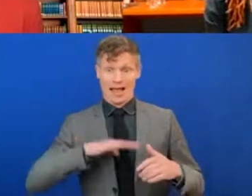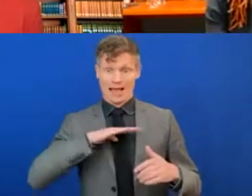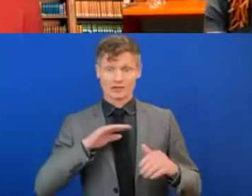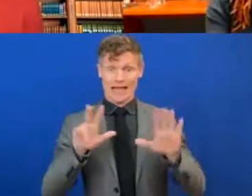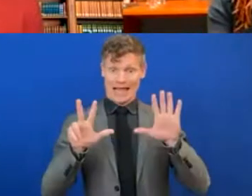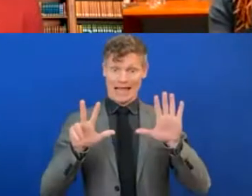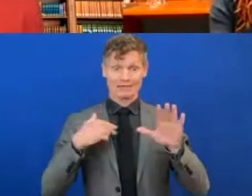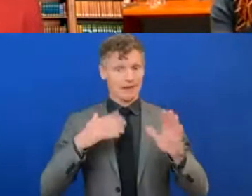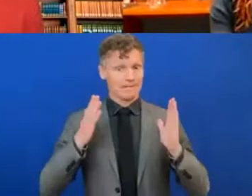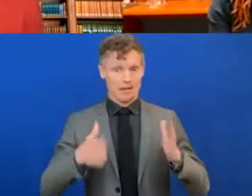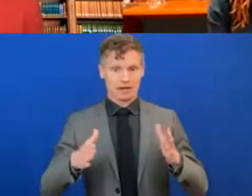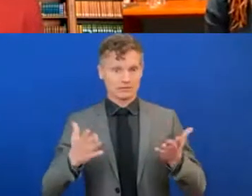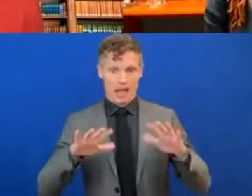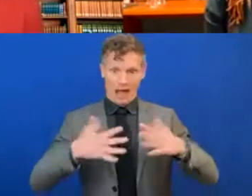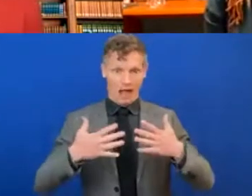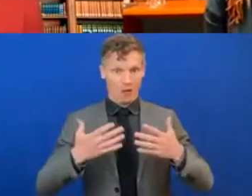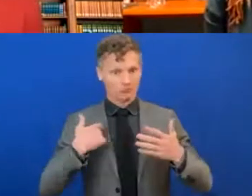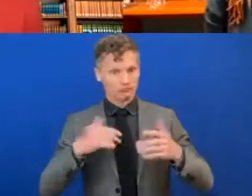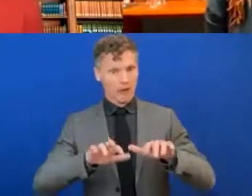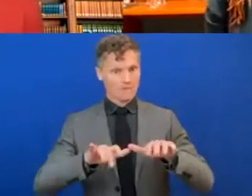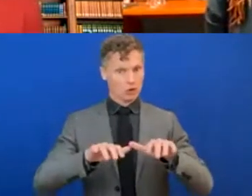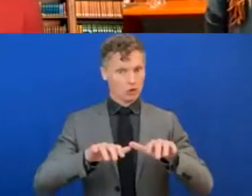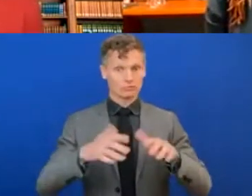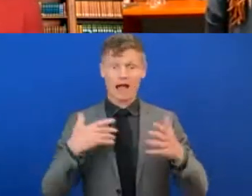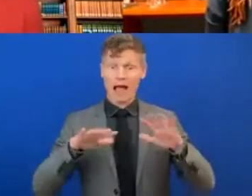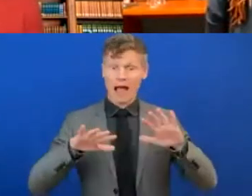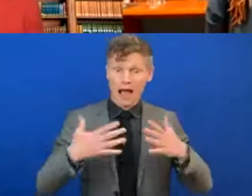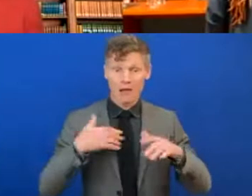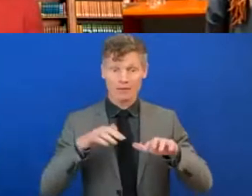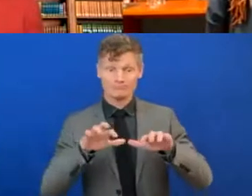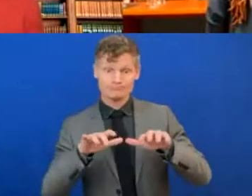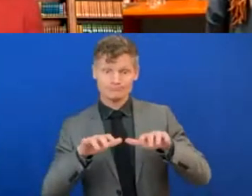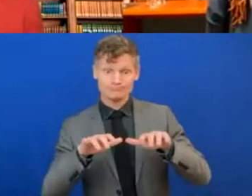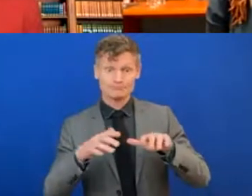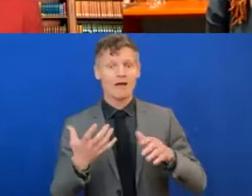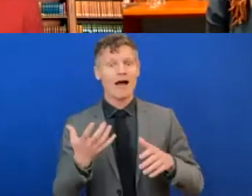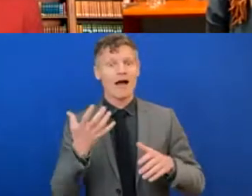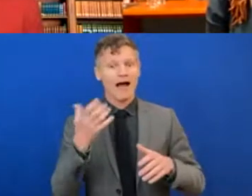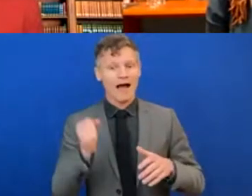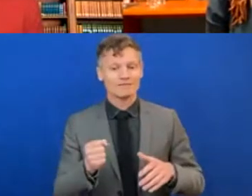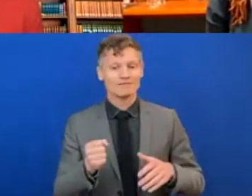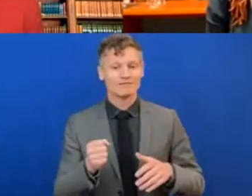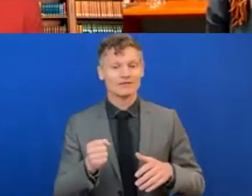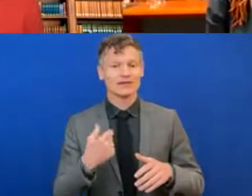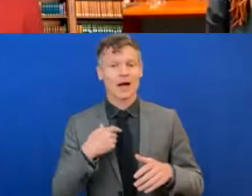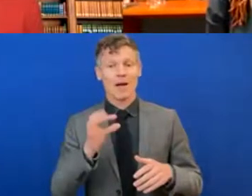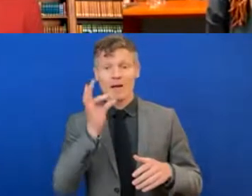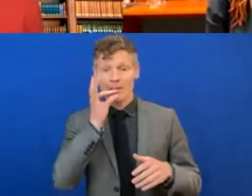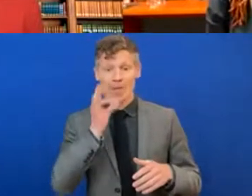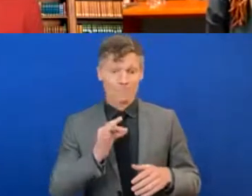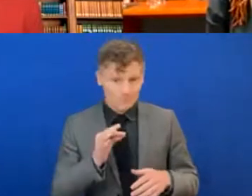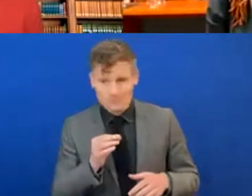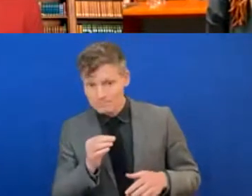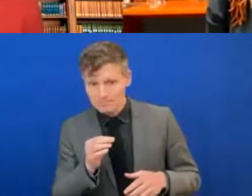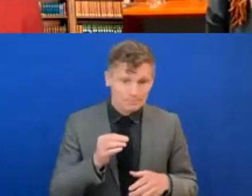So, I had to learn how to type. And I do that simply with a big viral here. And I put it into my mouth, and I bang away on the keyboard.